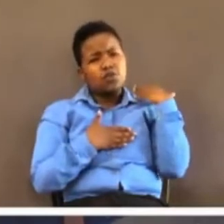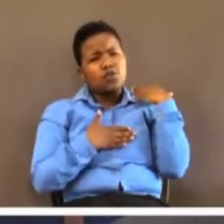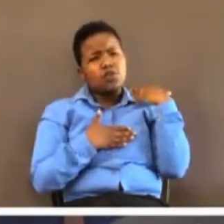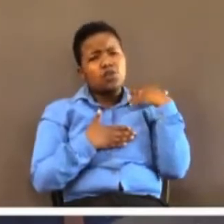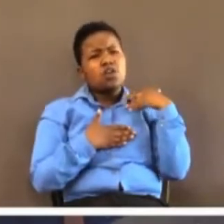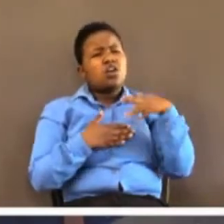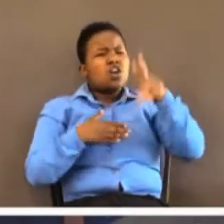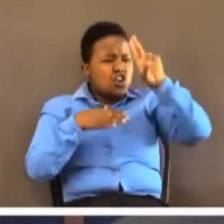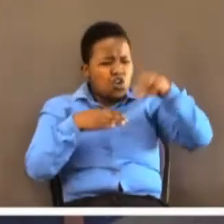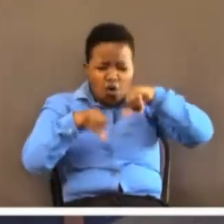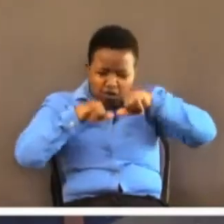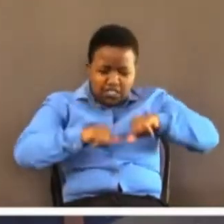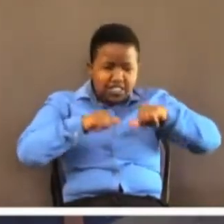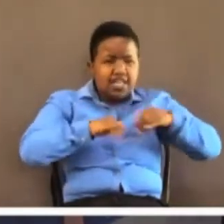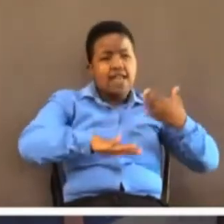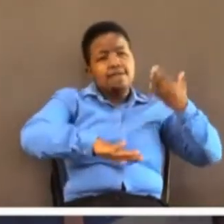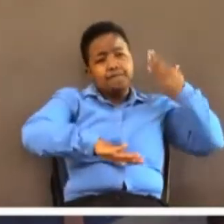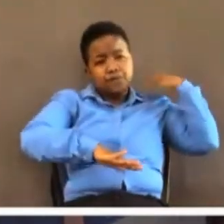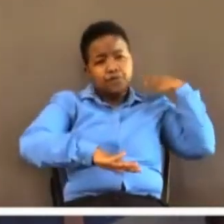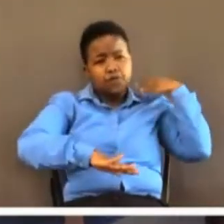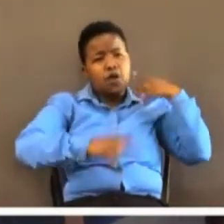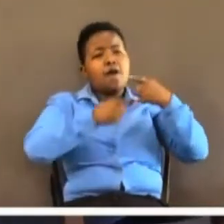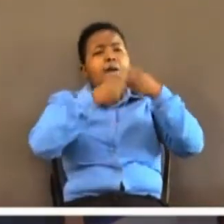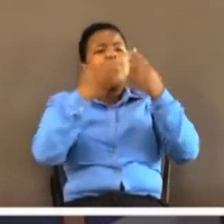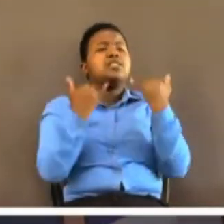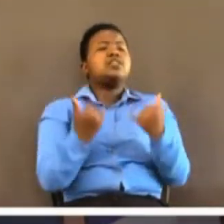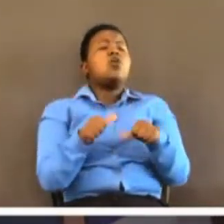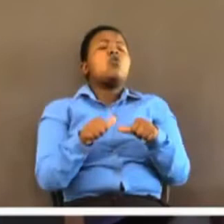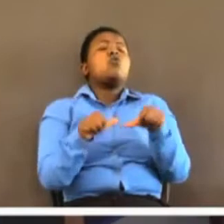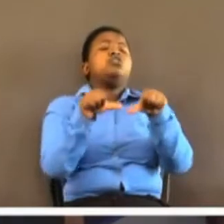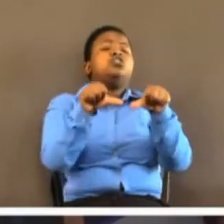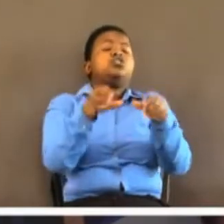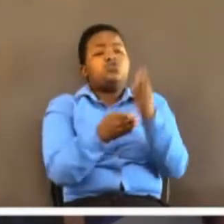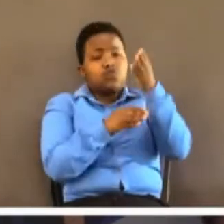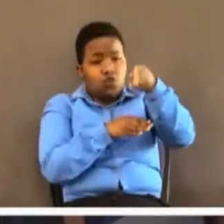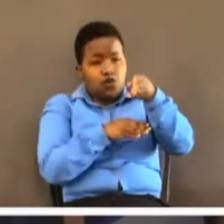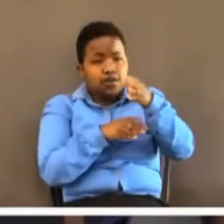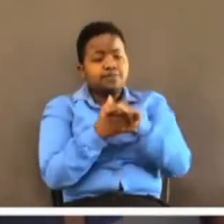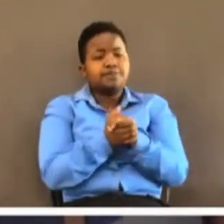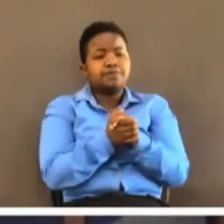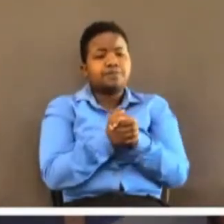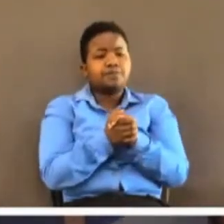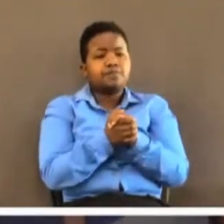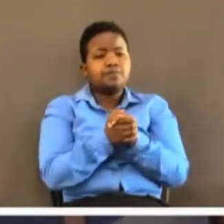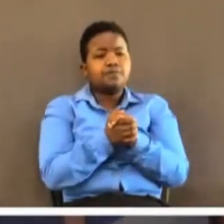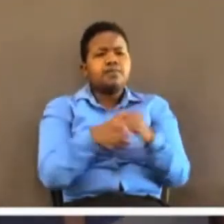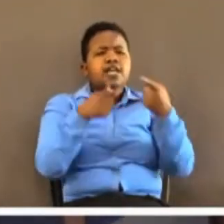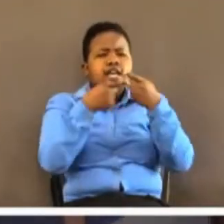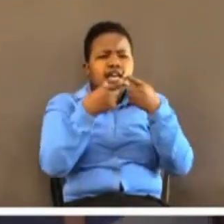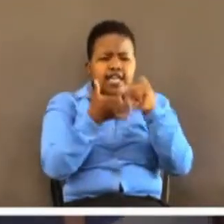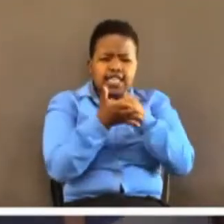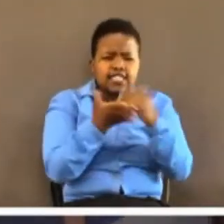not dwell on the past. Don't you see I'm doing a new thing? Don't you perceive it?